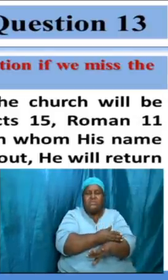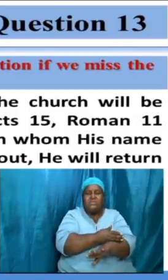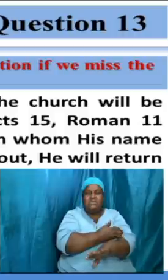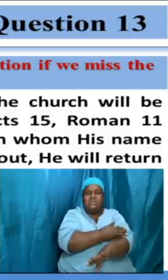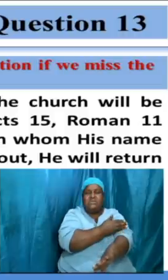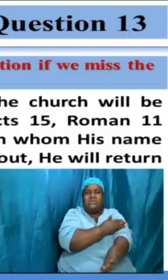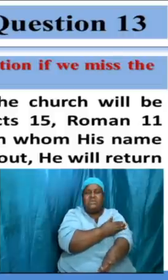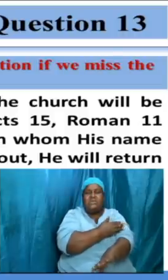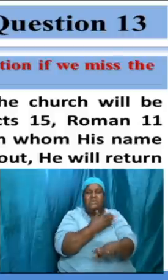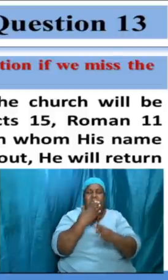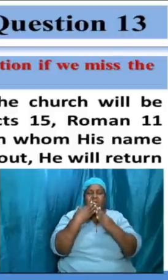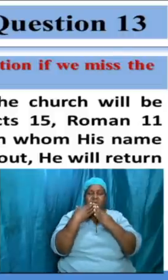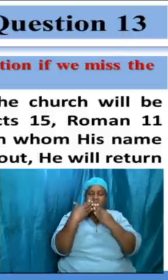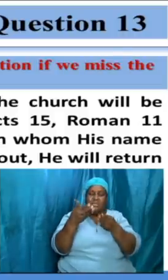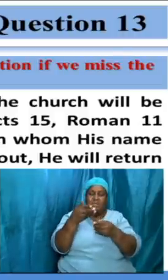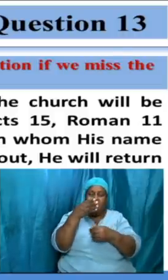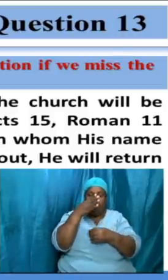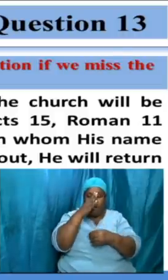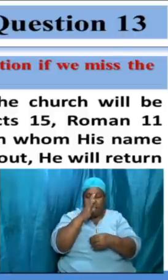but